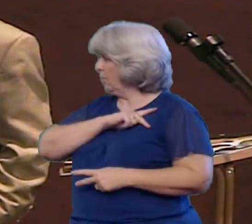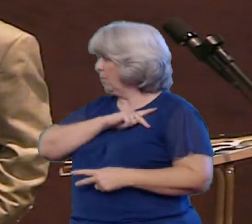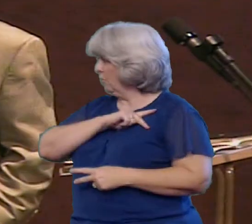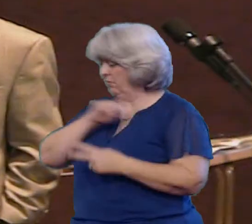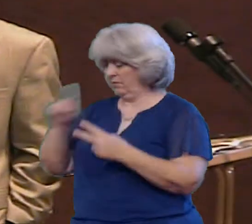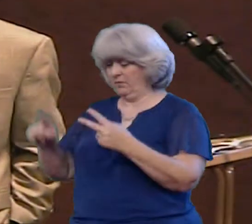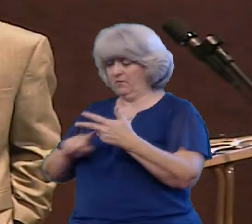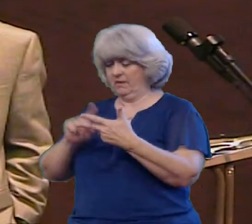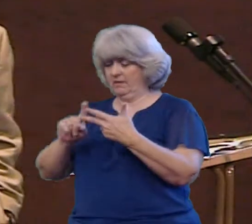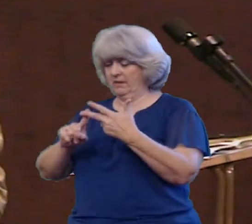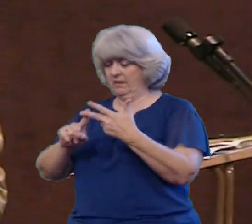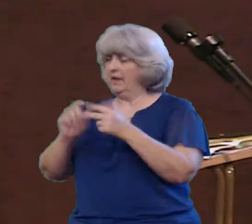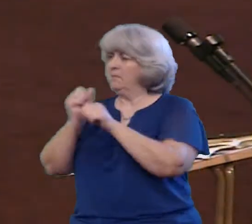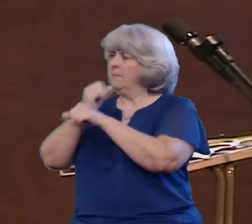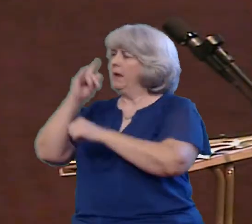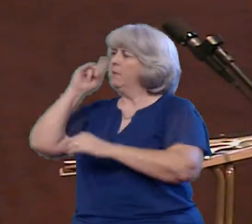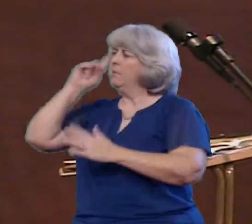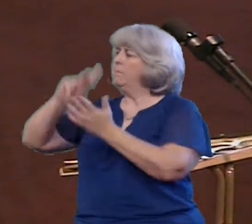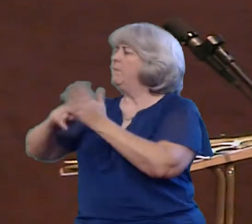We're going to make it purpose-driven